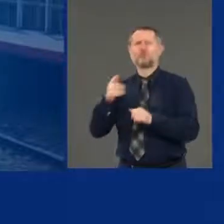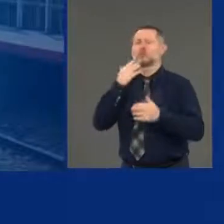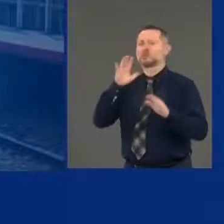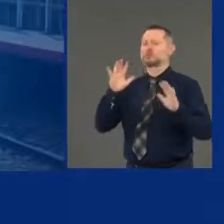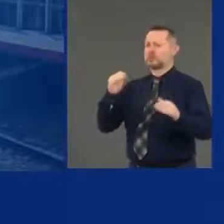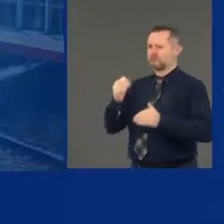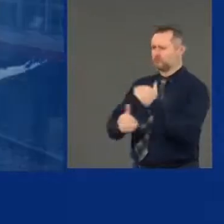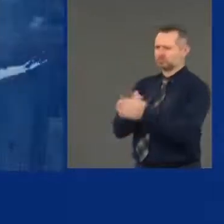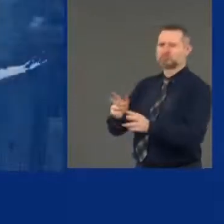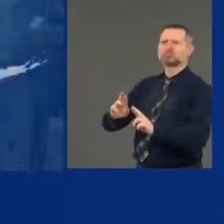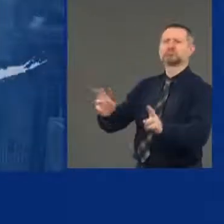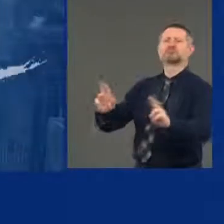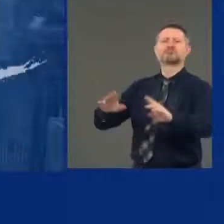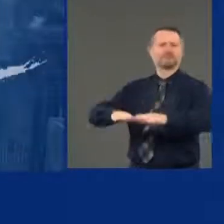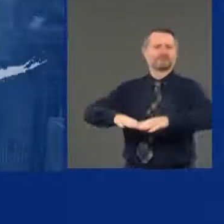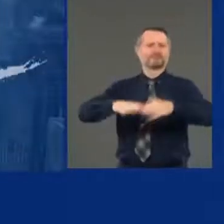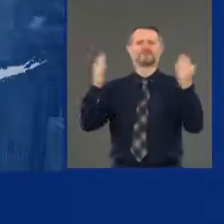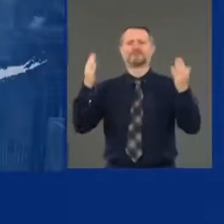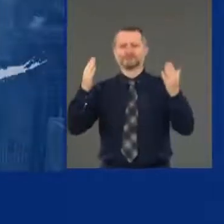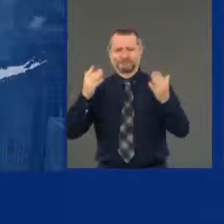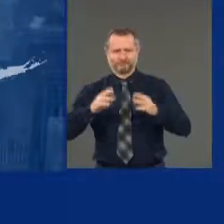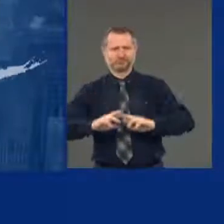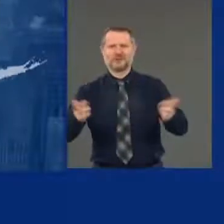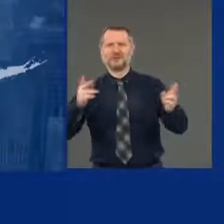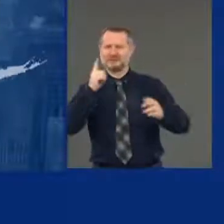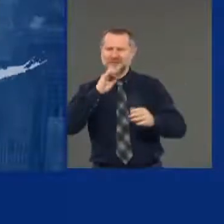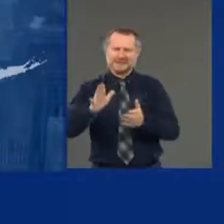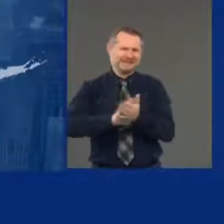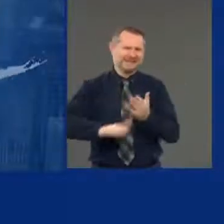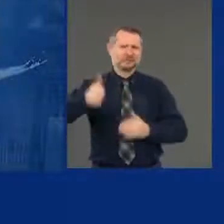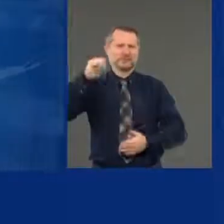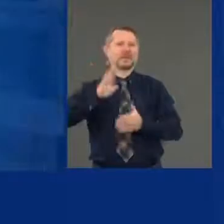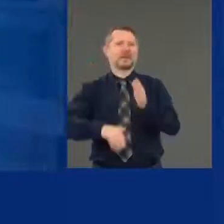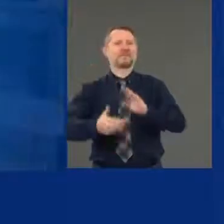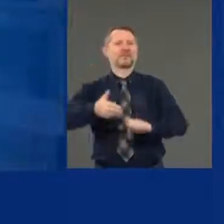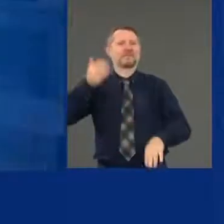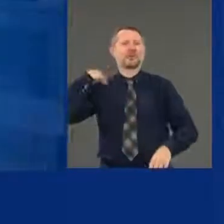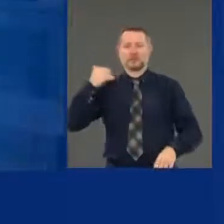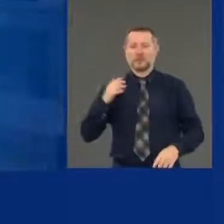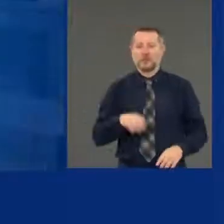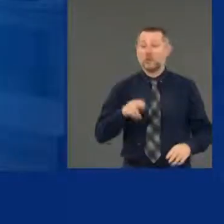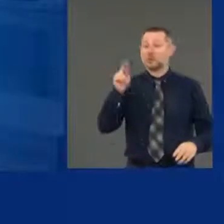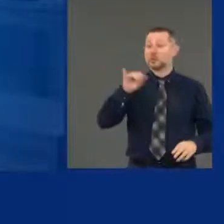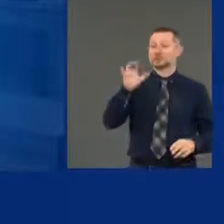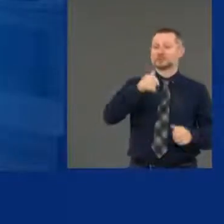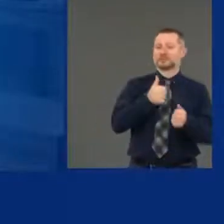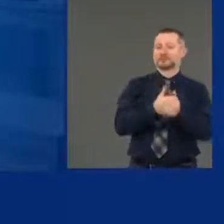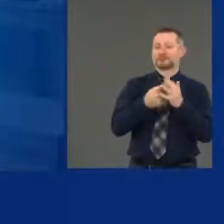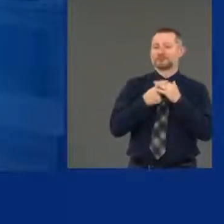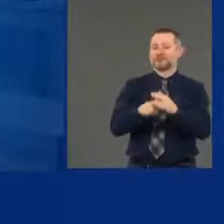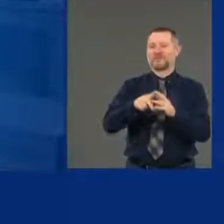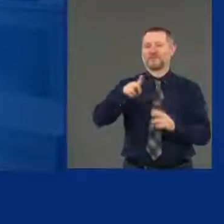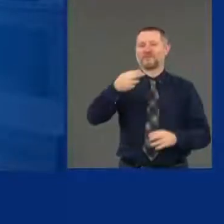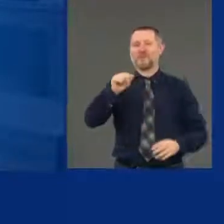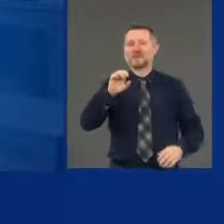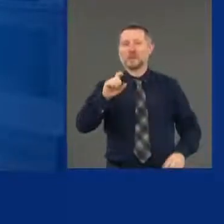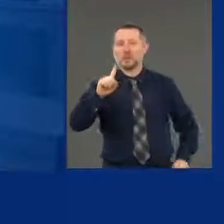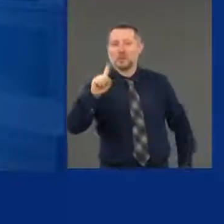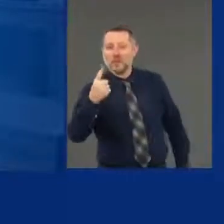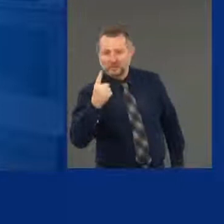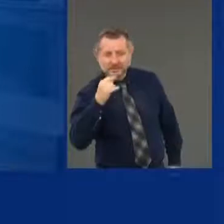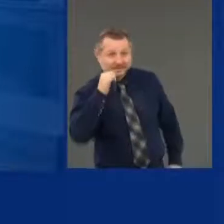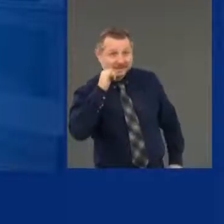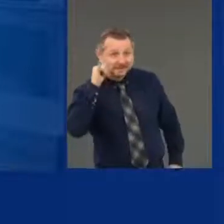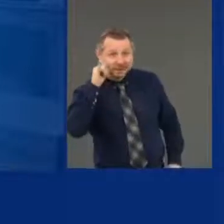up and ready to go and in better shape than ever. New York City entered Phase 1 yesterday. You see the